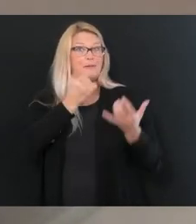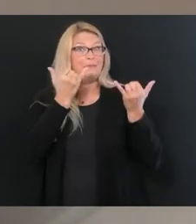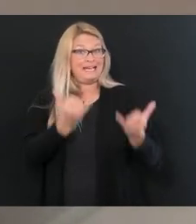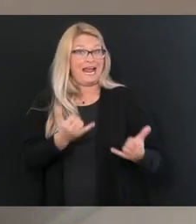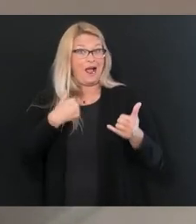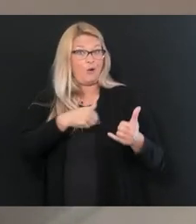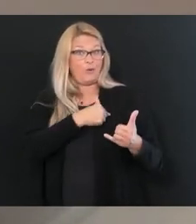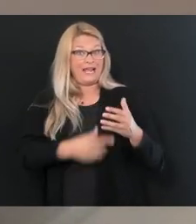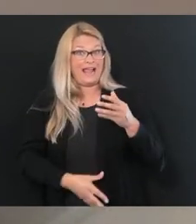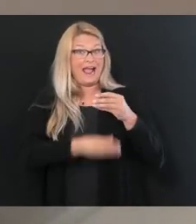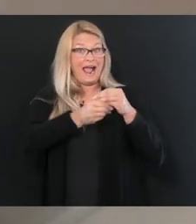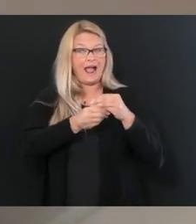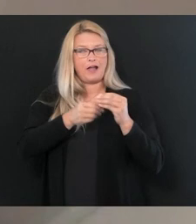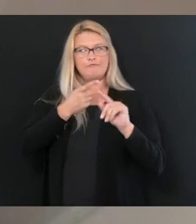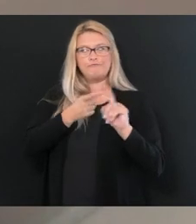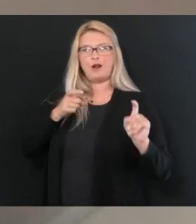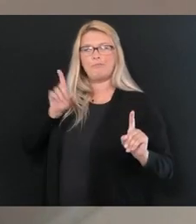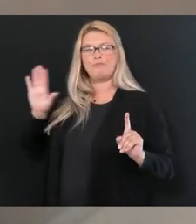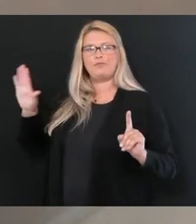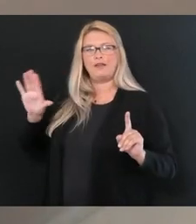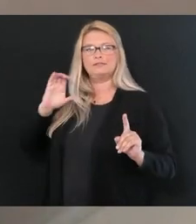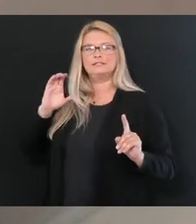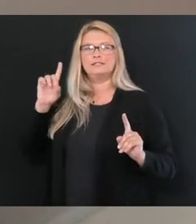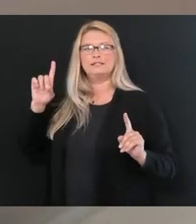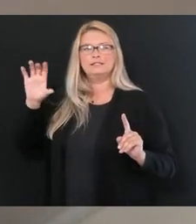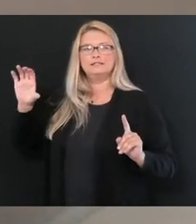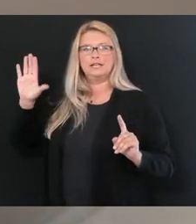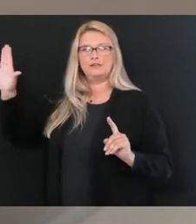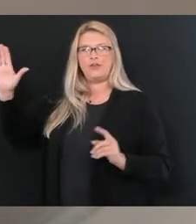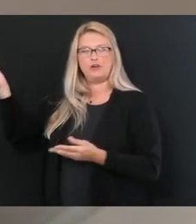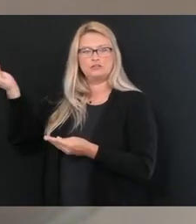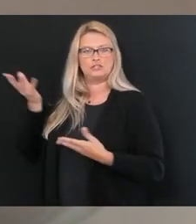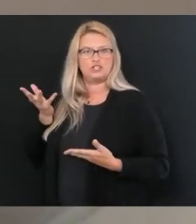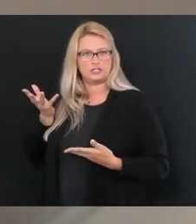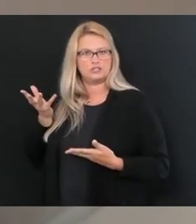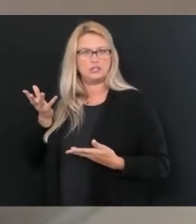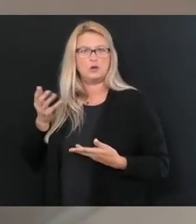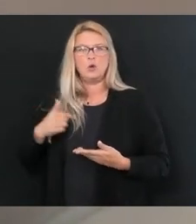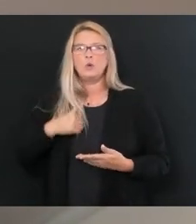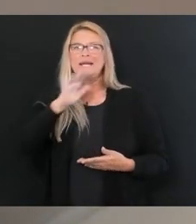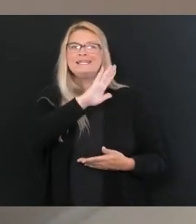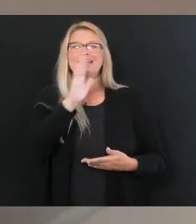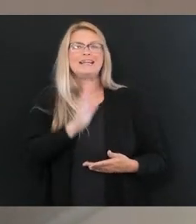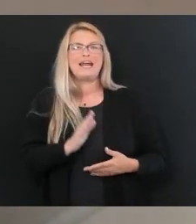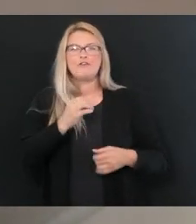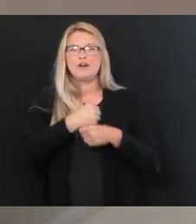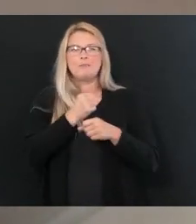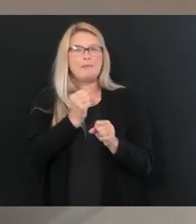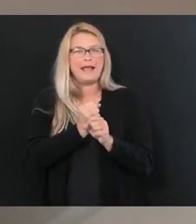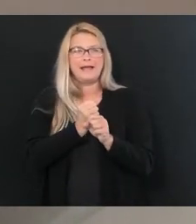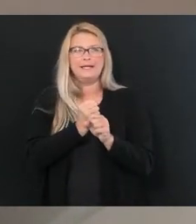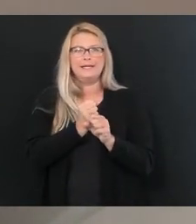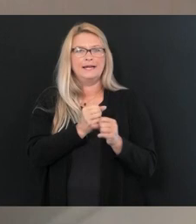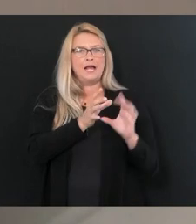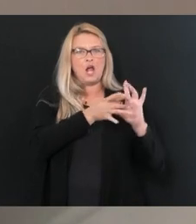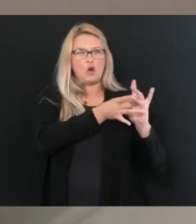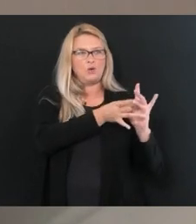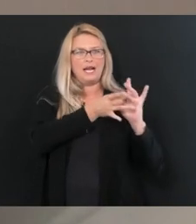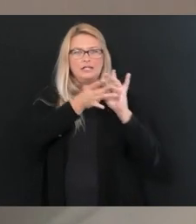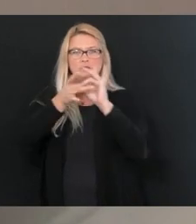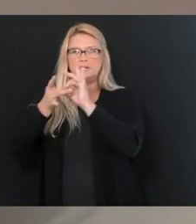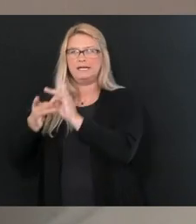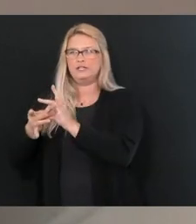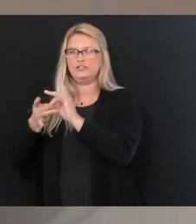based on CDC's suggestion is we never made a relationship between the red and the